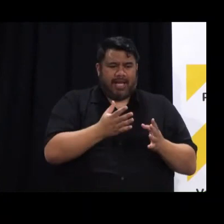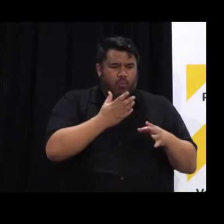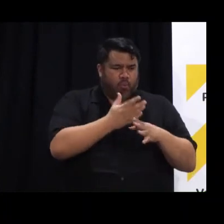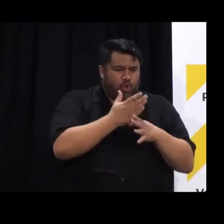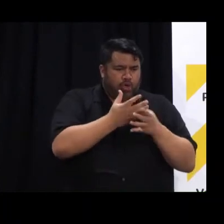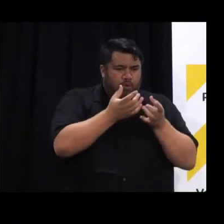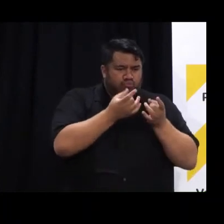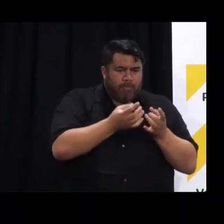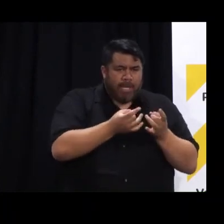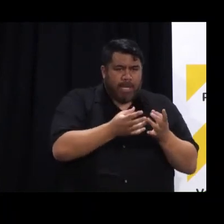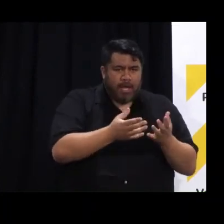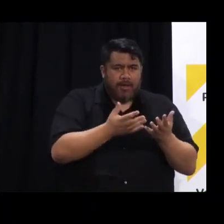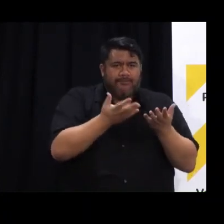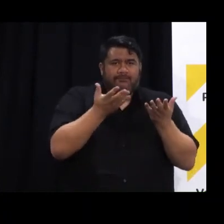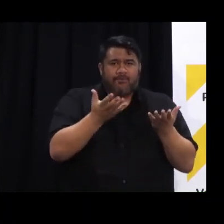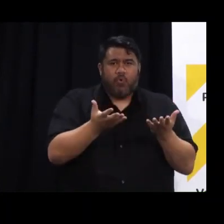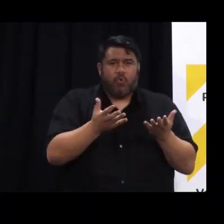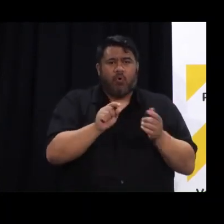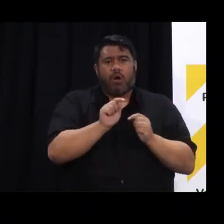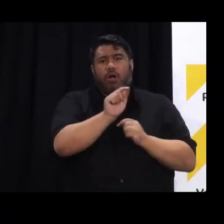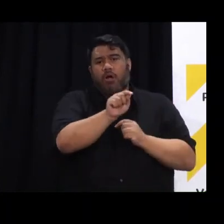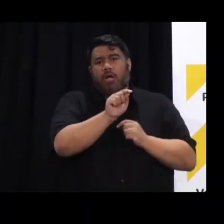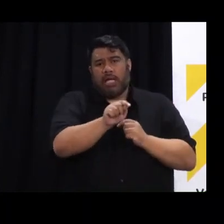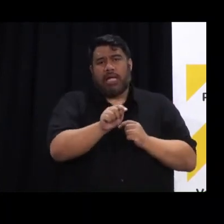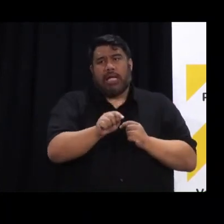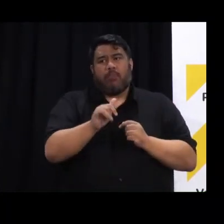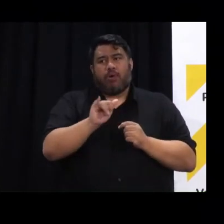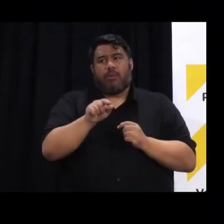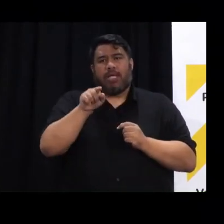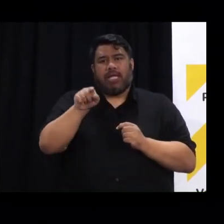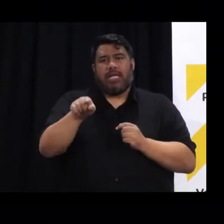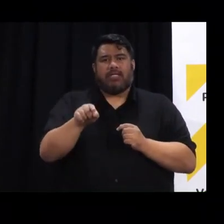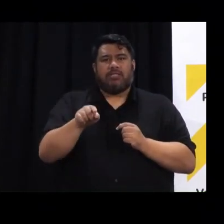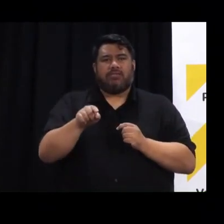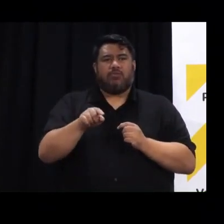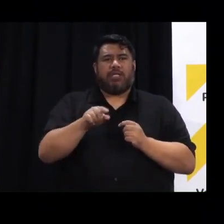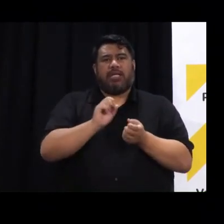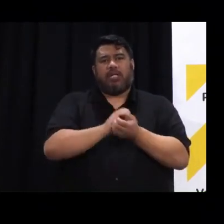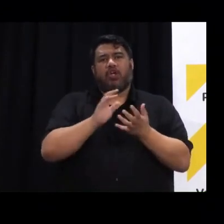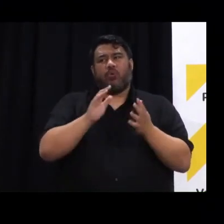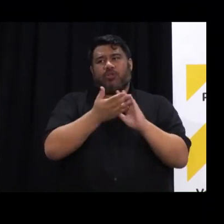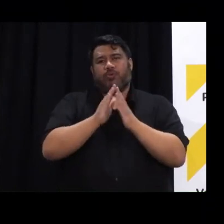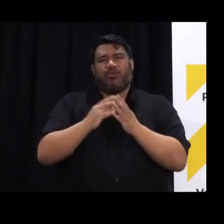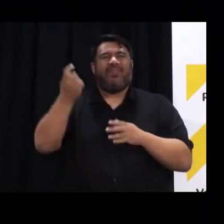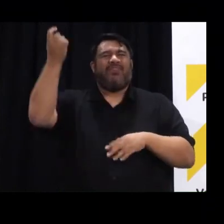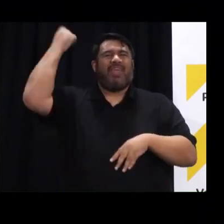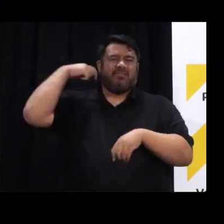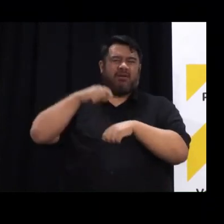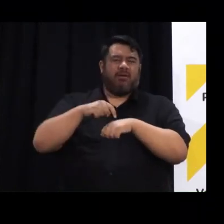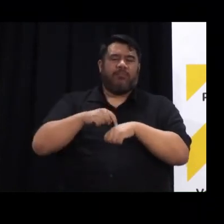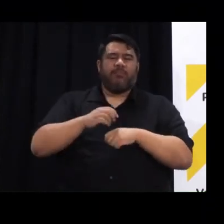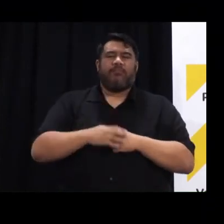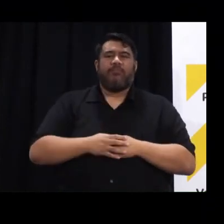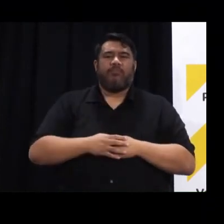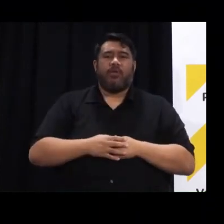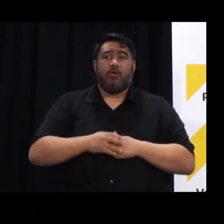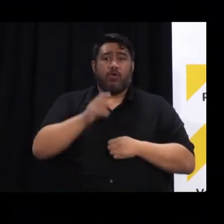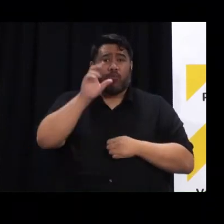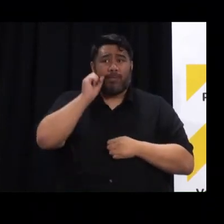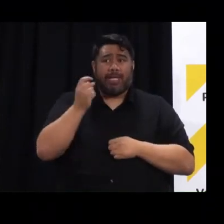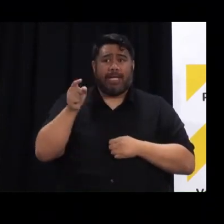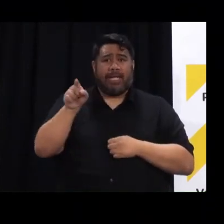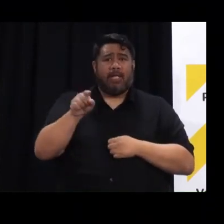what they perceived to be an inevitable release at some point into the community keep in mind he had been kept in prison